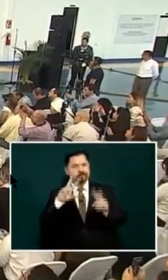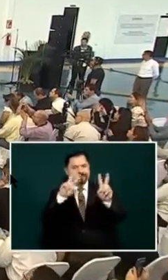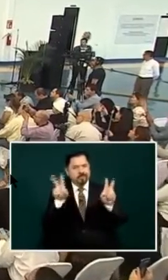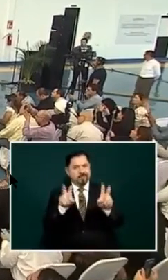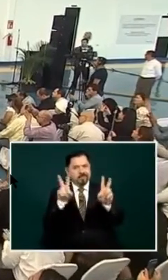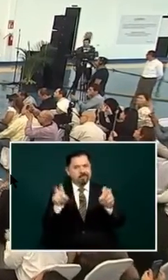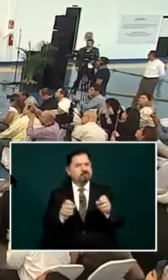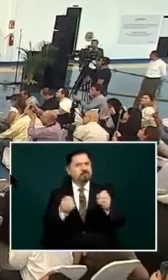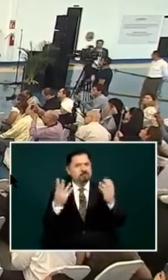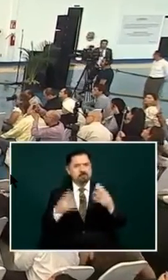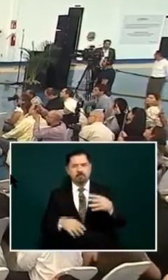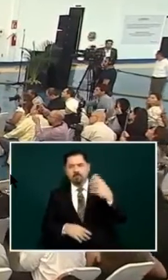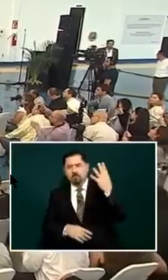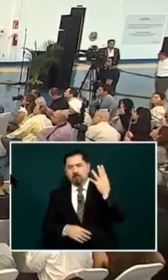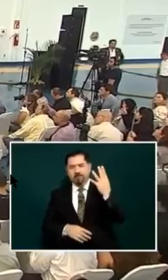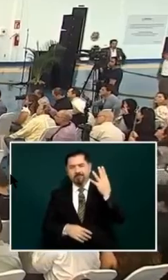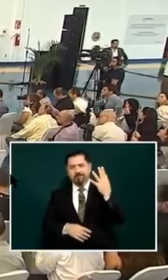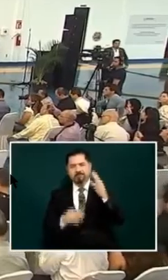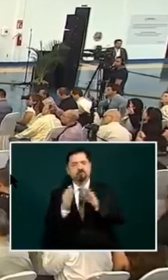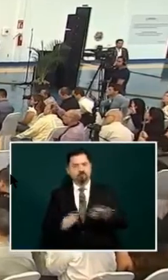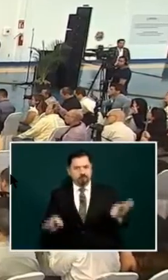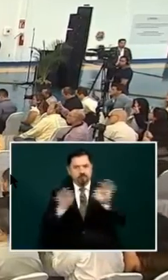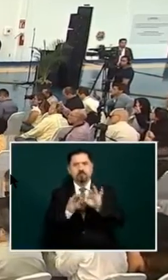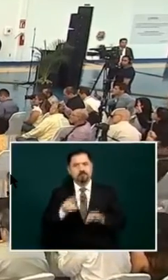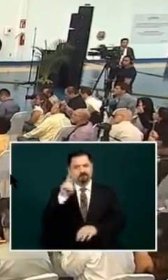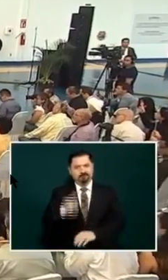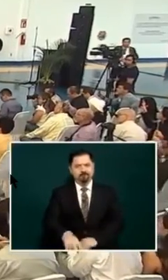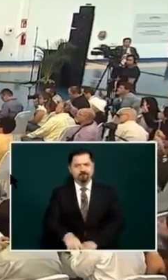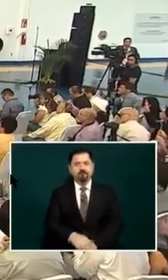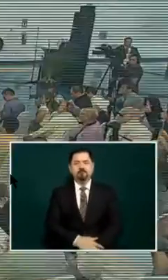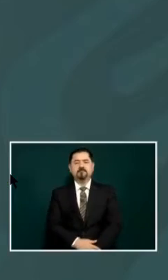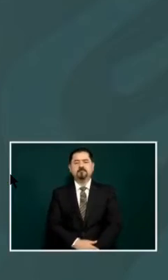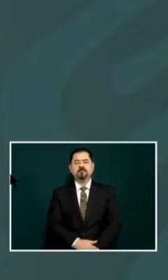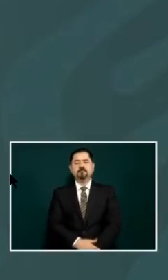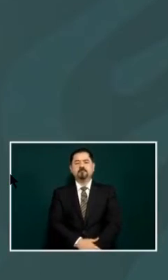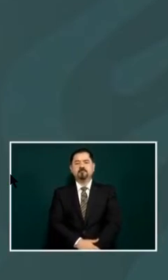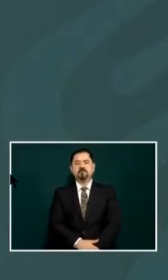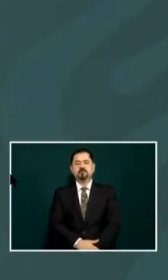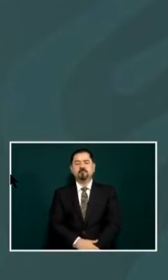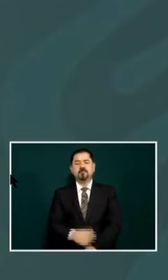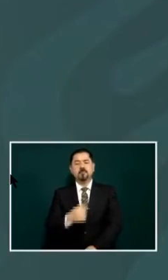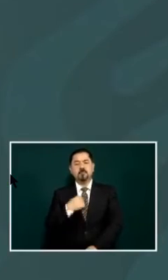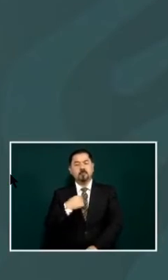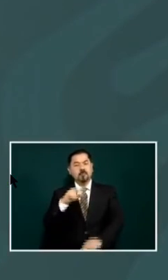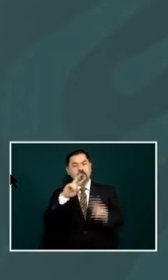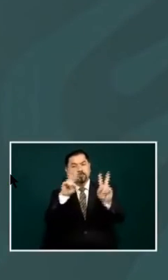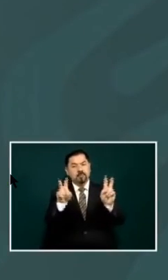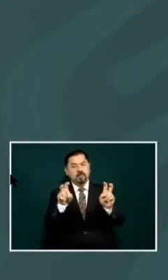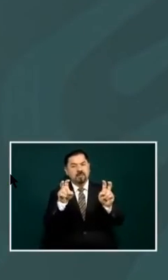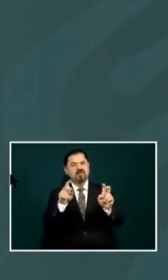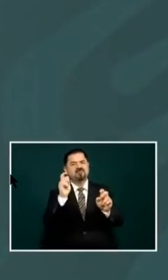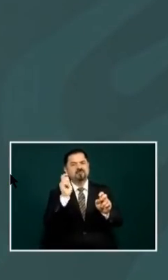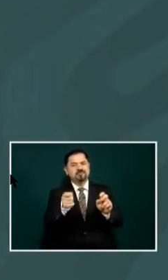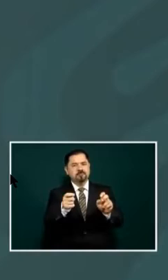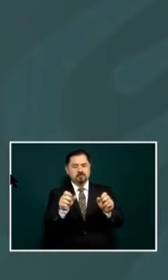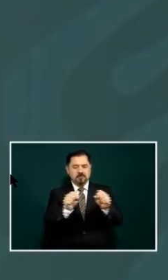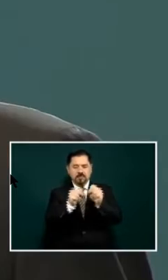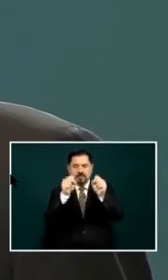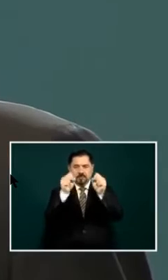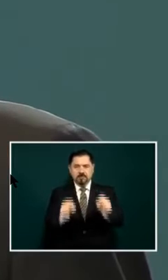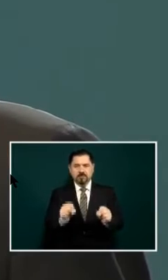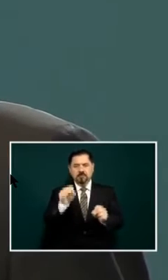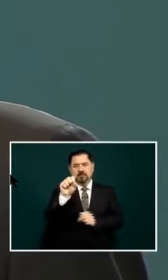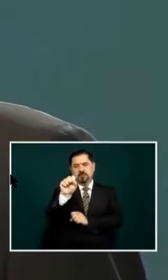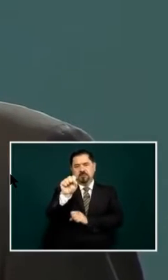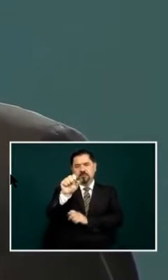that we consider to be important the matter of security